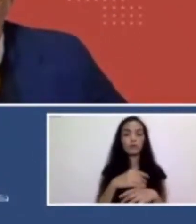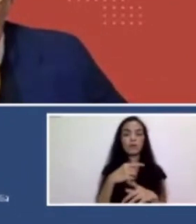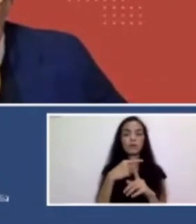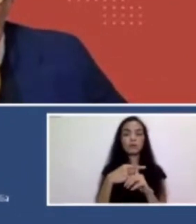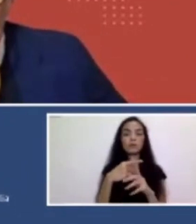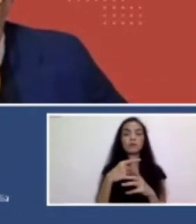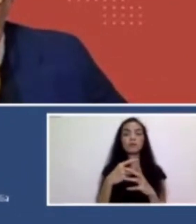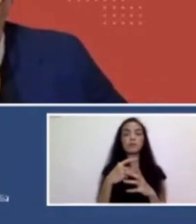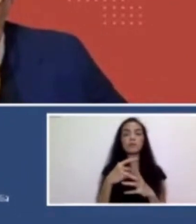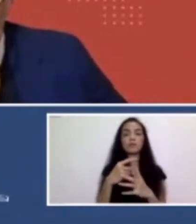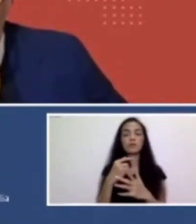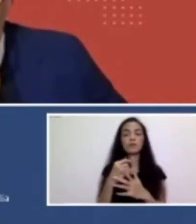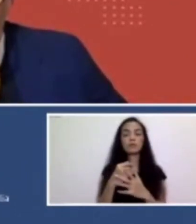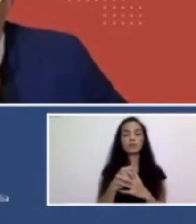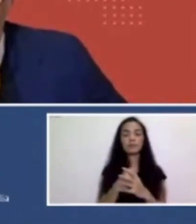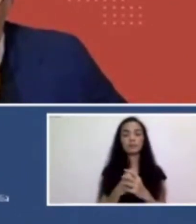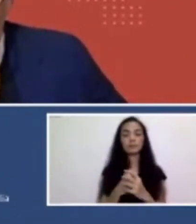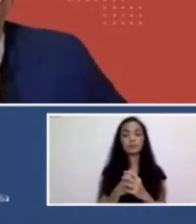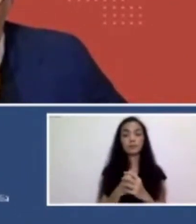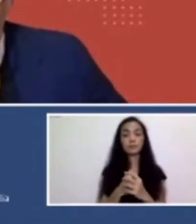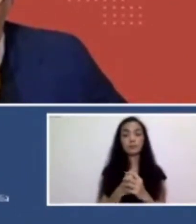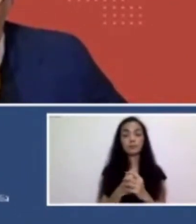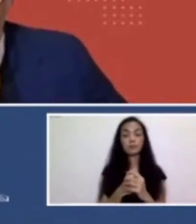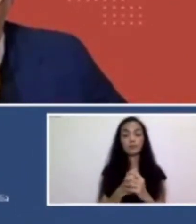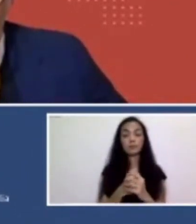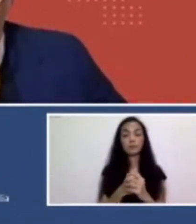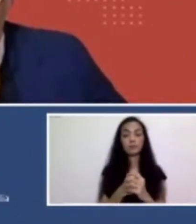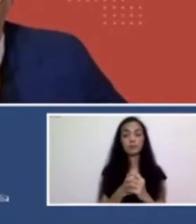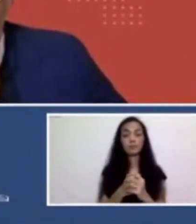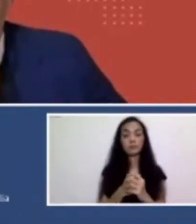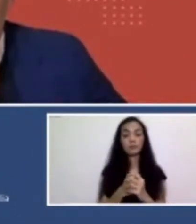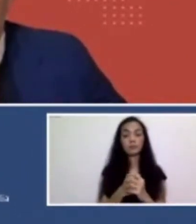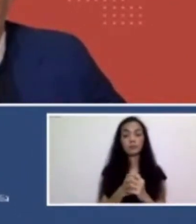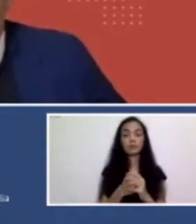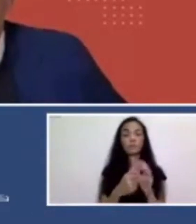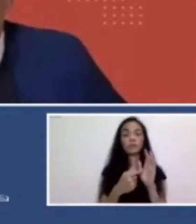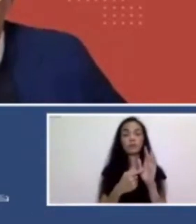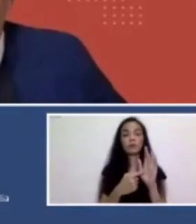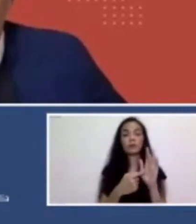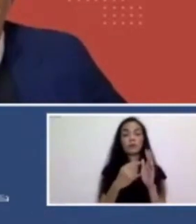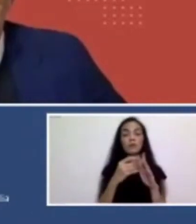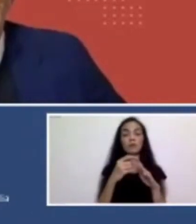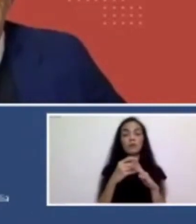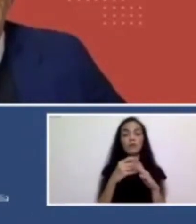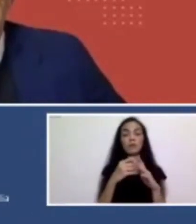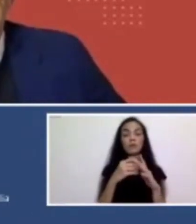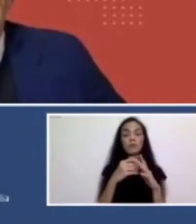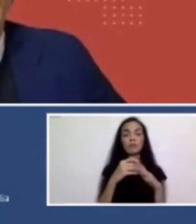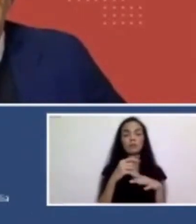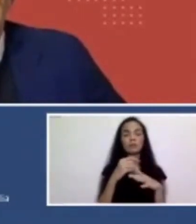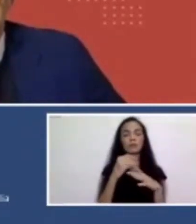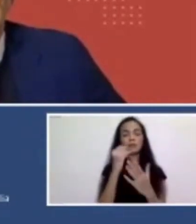presentation, Other Desert Cities in 2013, and Endgame 2015